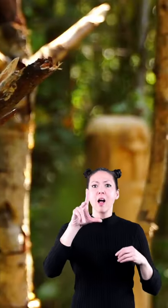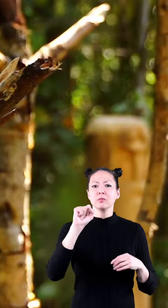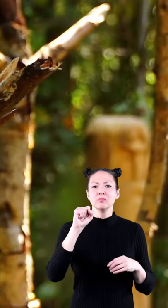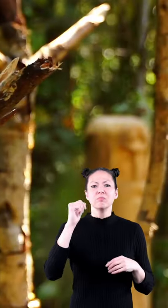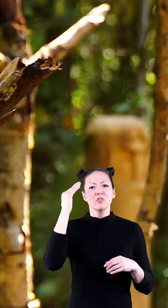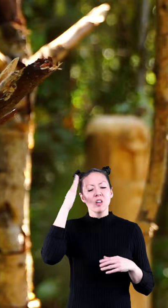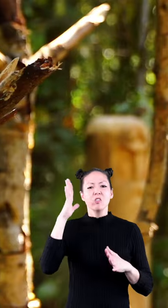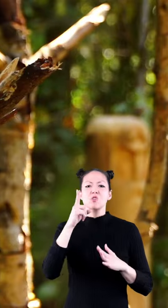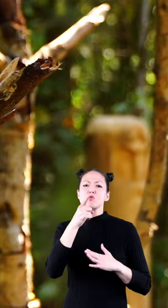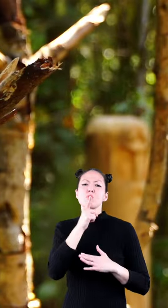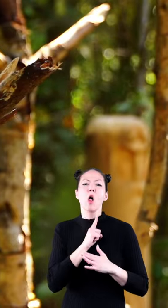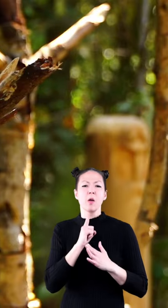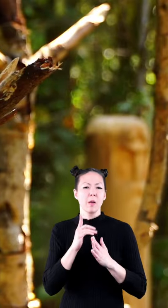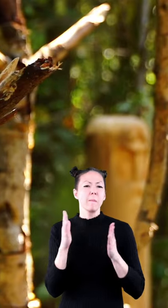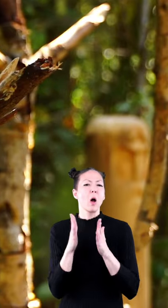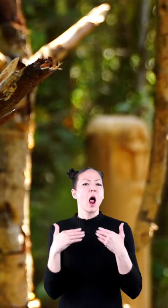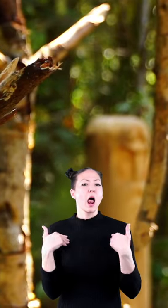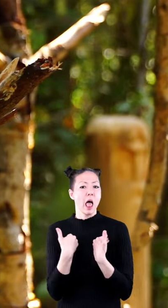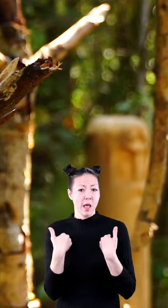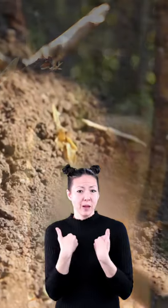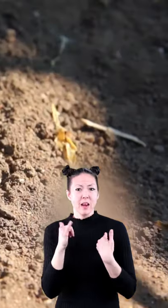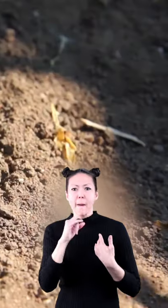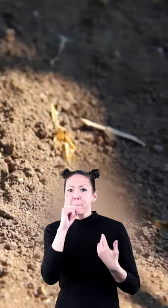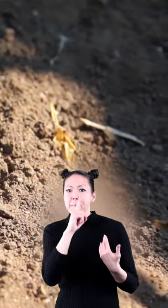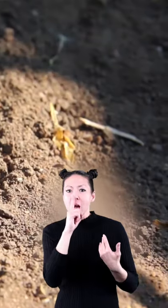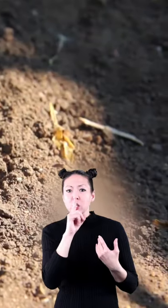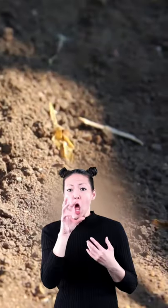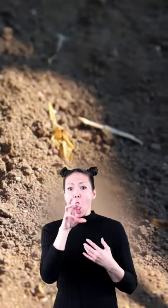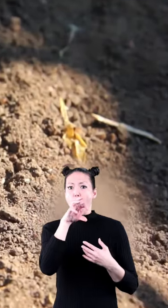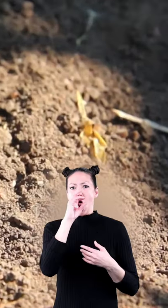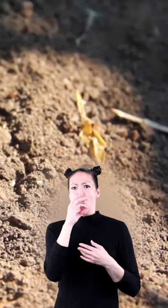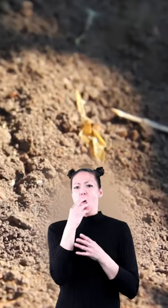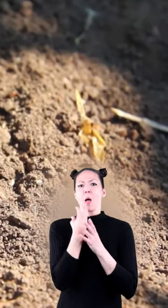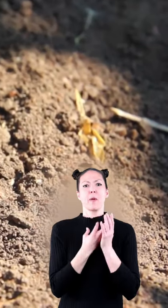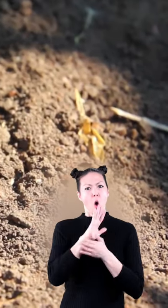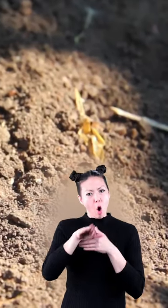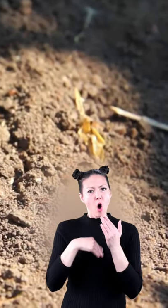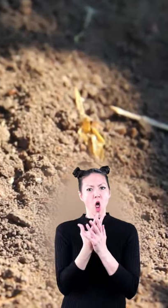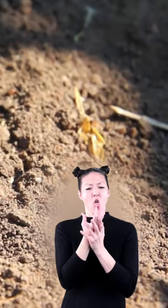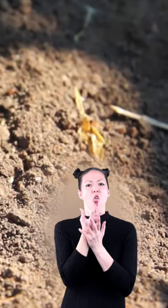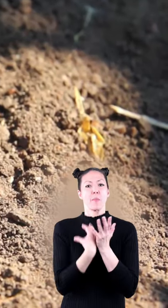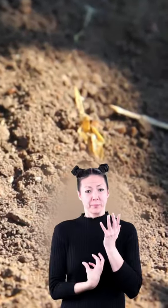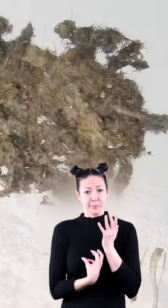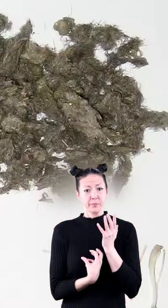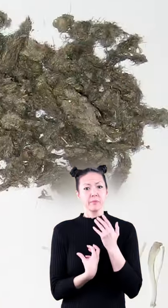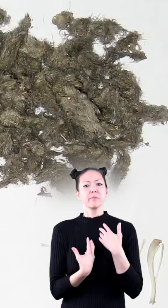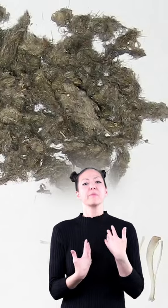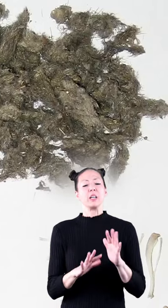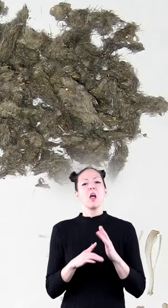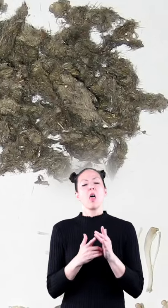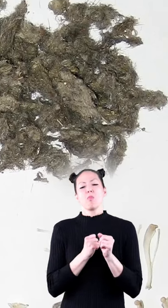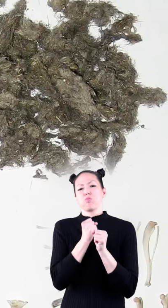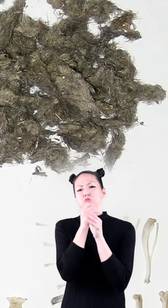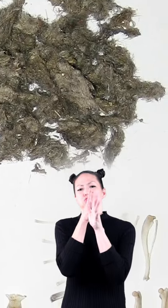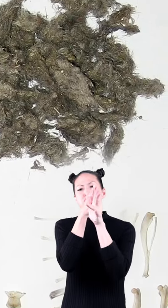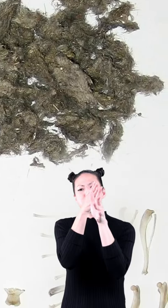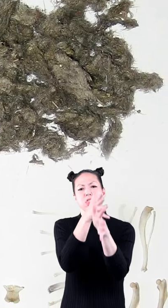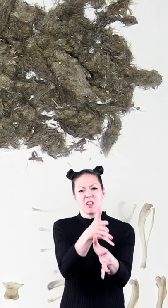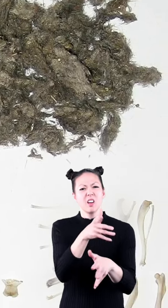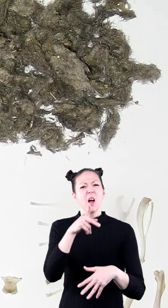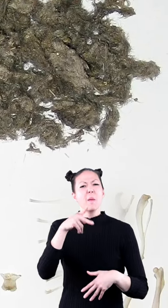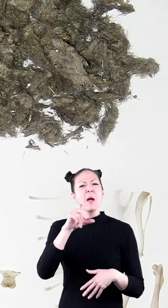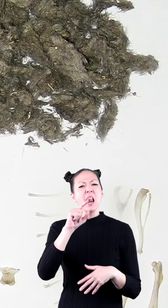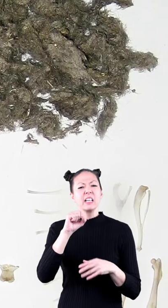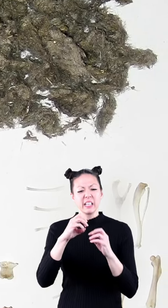have been known to swallow smaller animals like a mouse hole owls then throw up